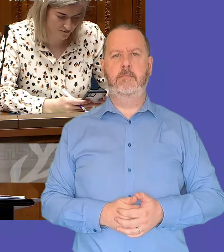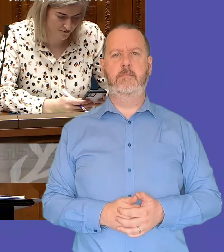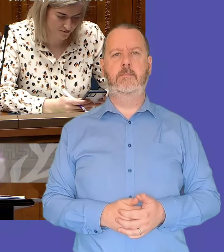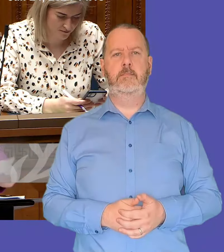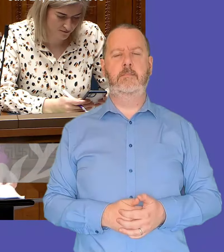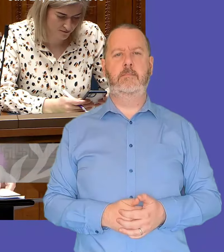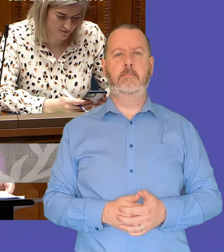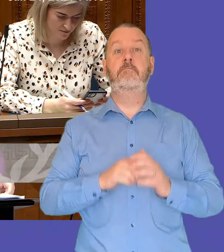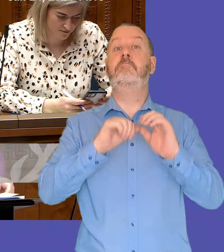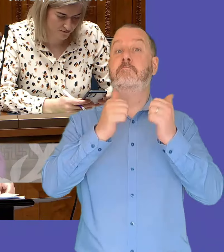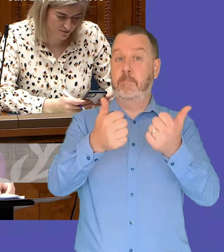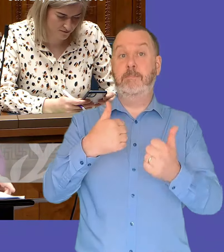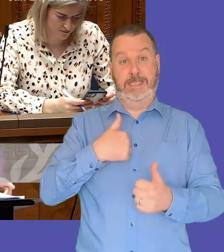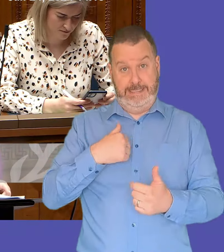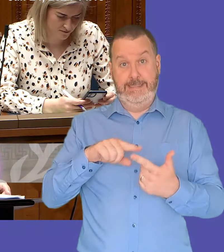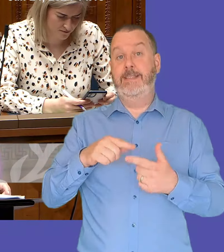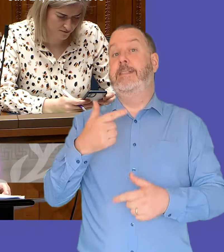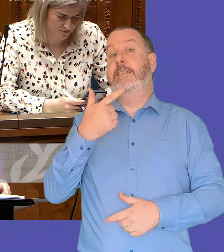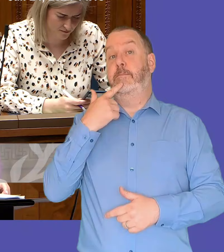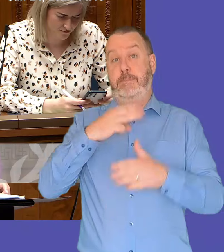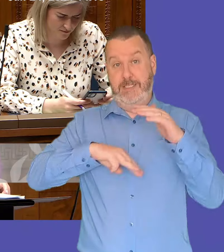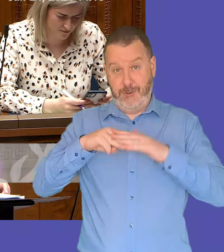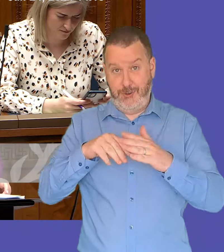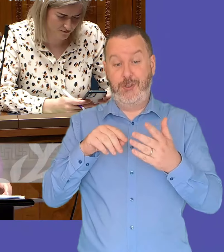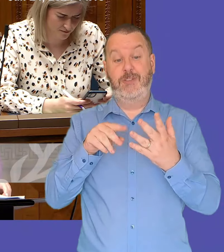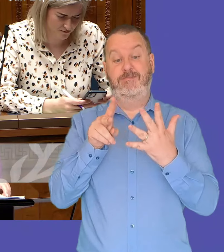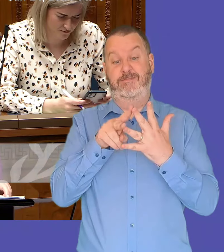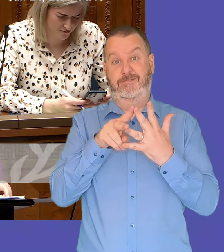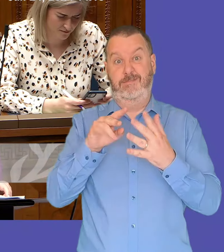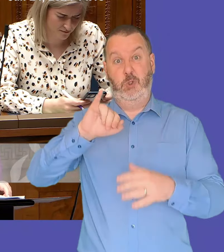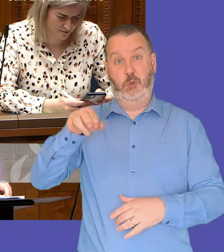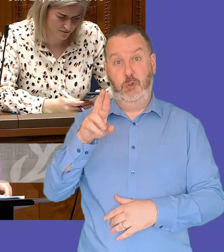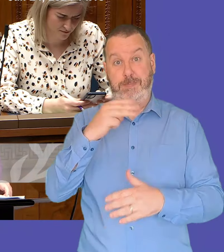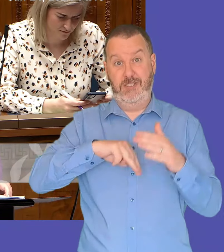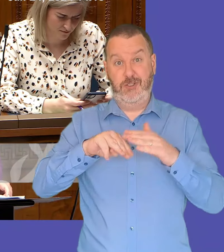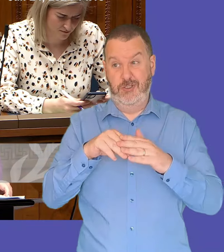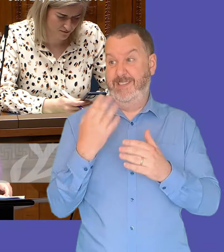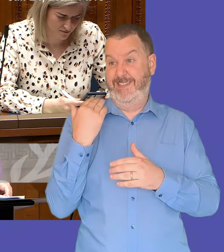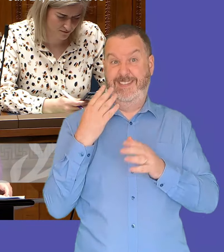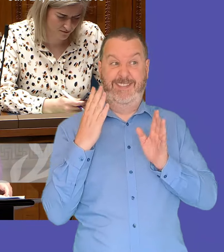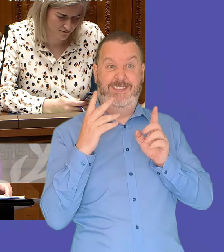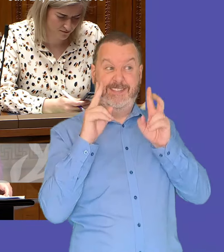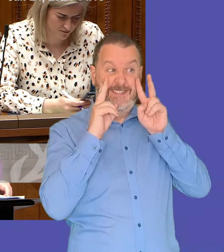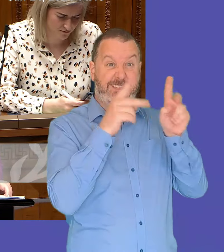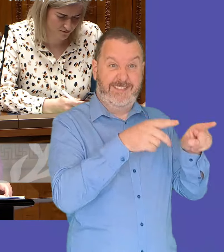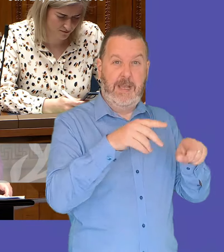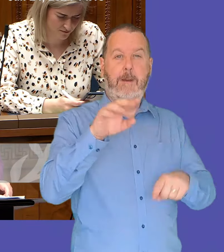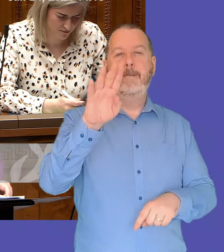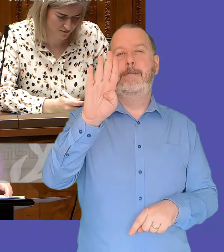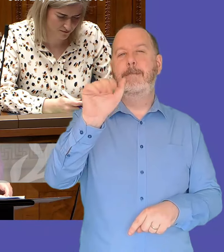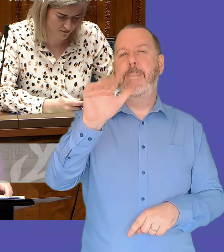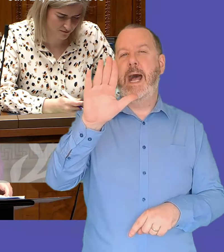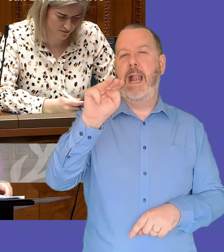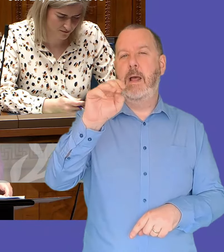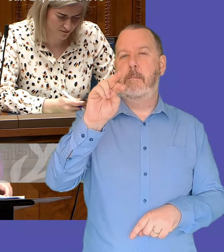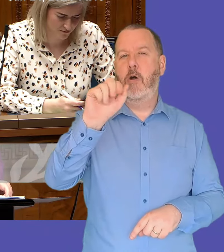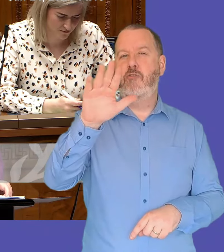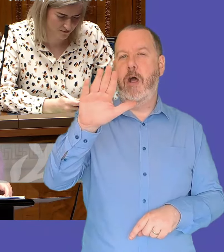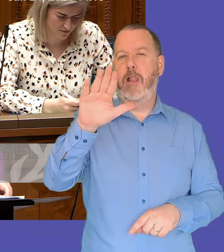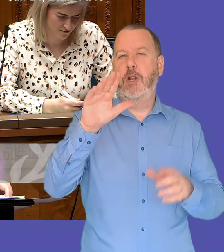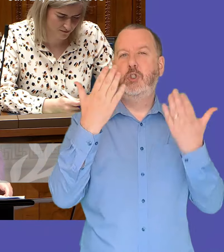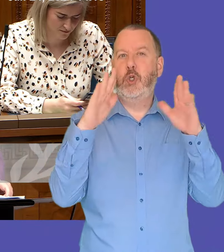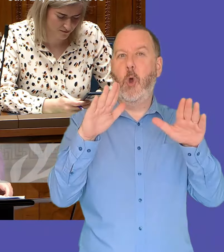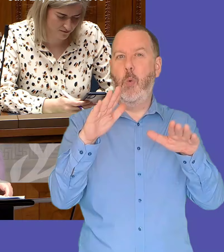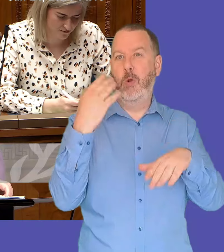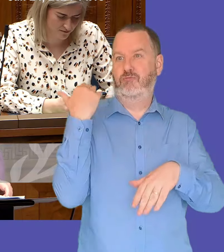yes um both myself and w first minister and the junior ministers were all um at the balmore show on i think it's on on